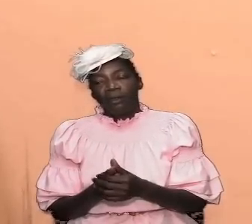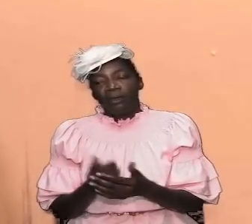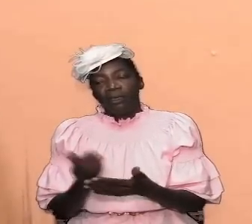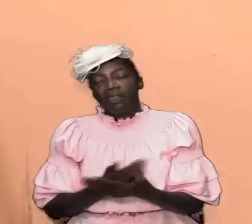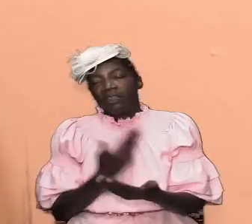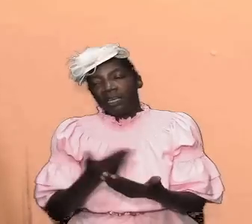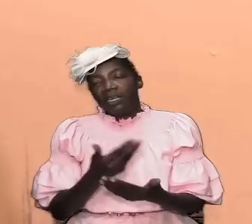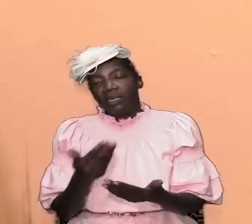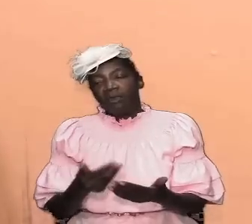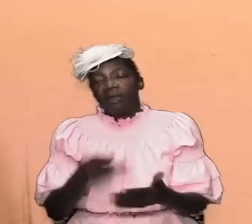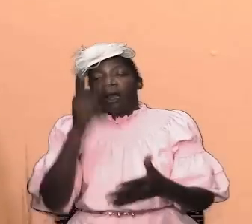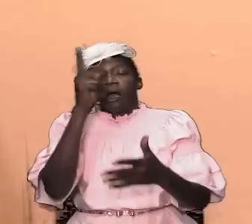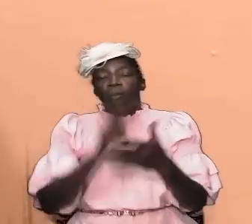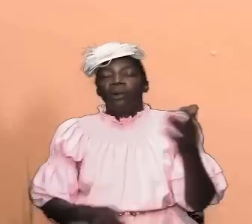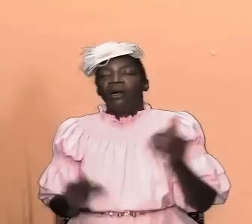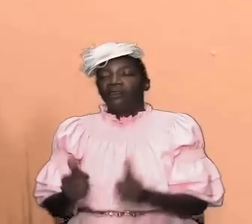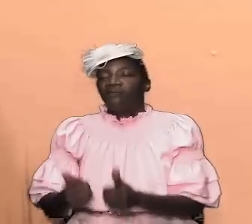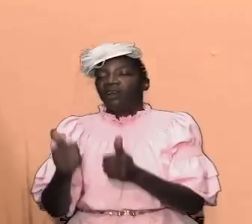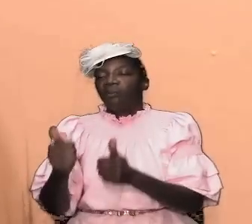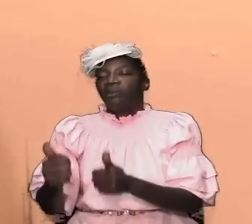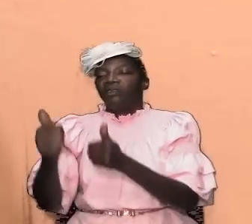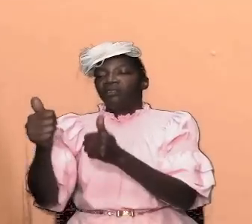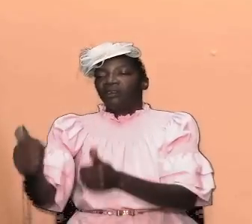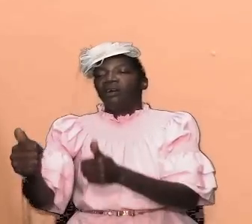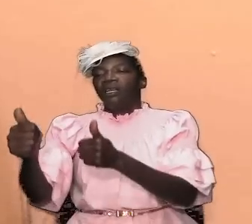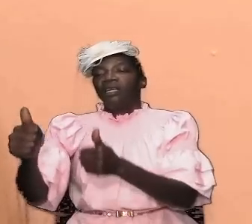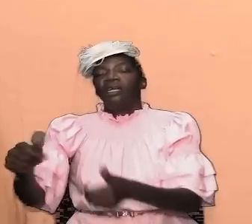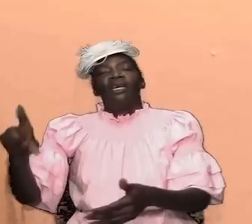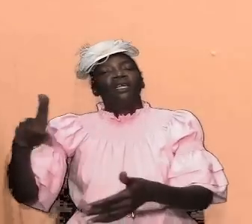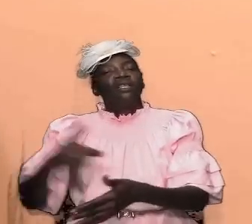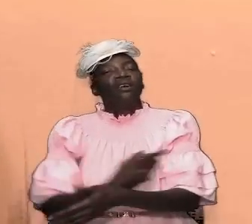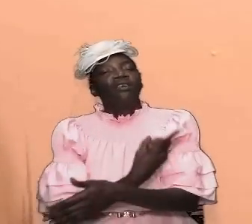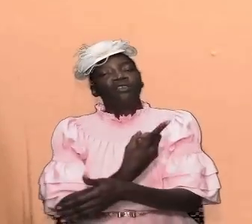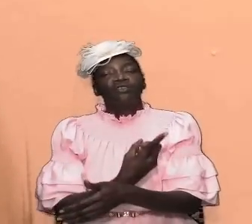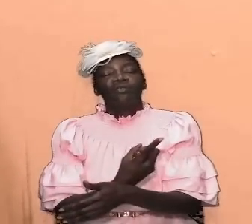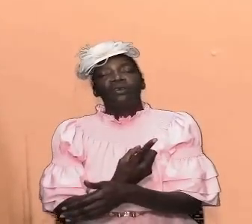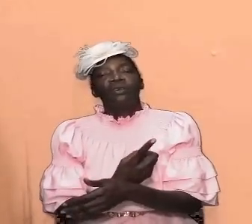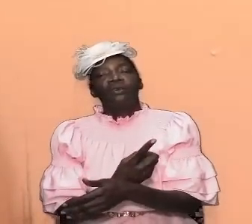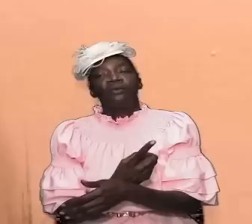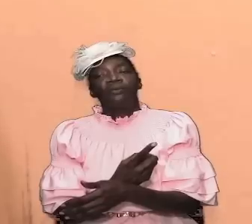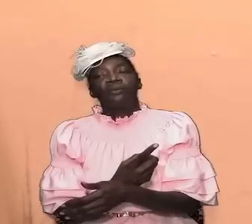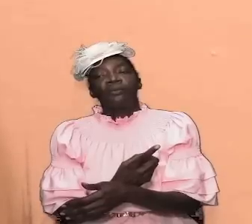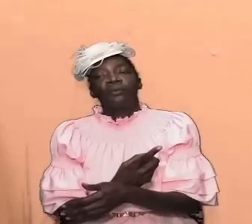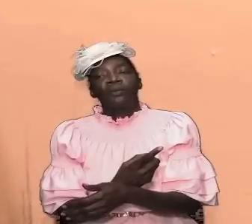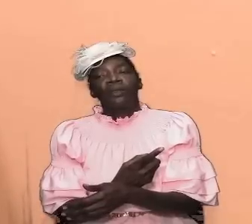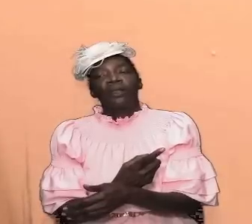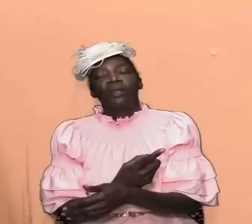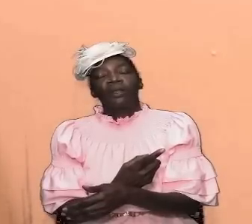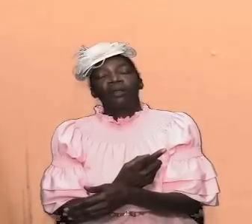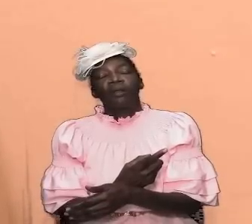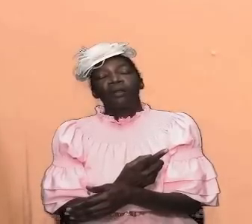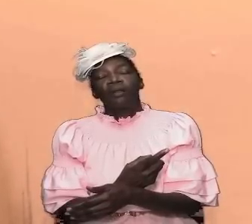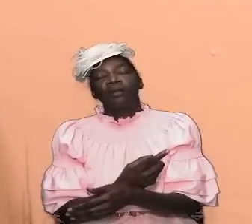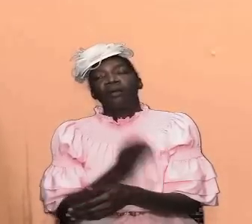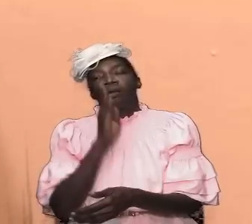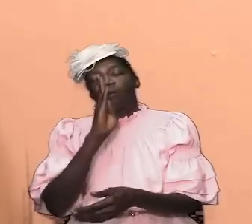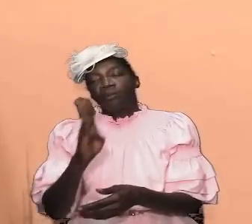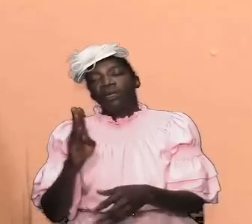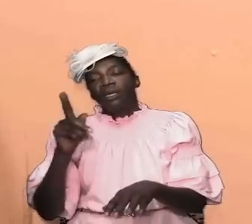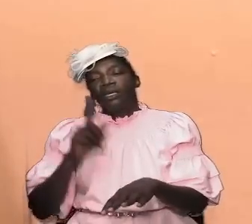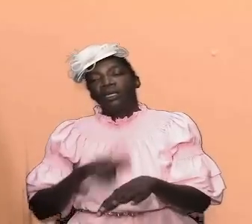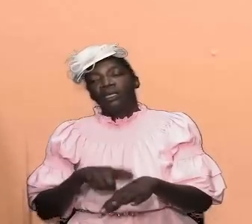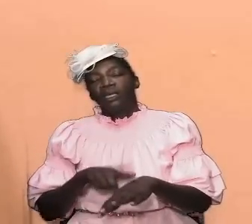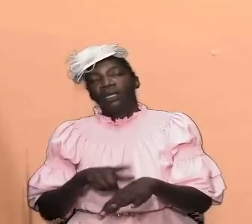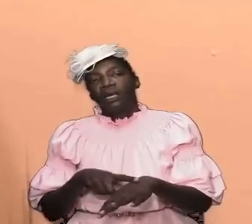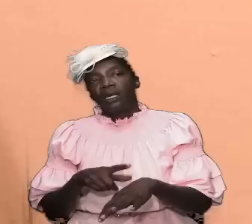apostolic doctrine the things that make up the church it is going to certainly be a time